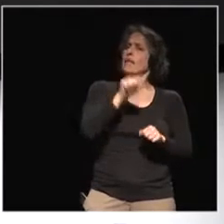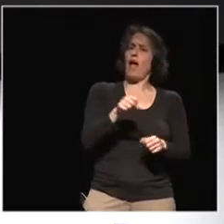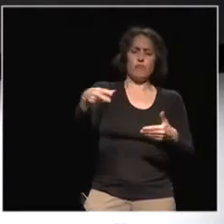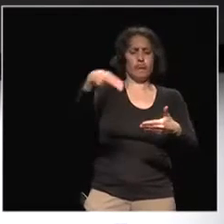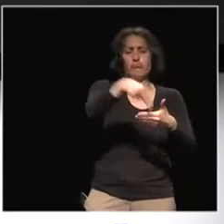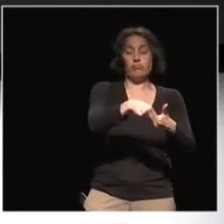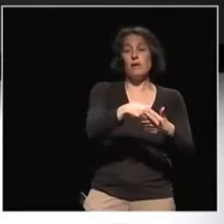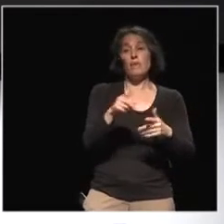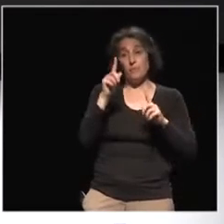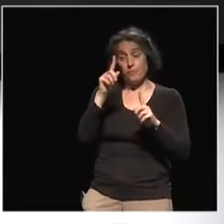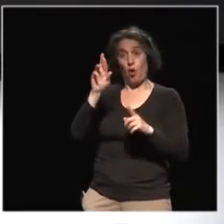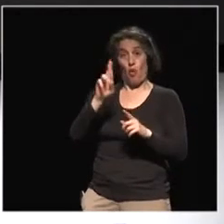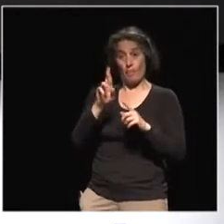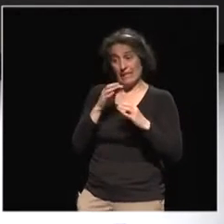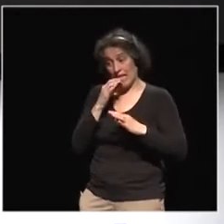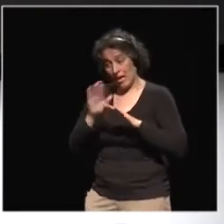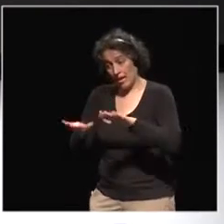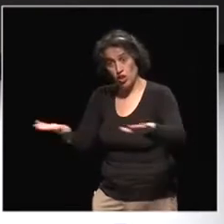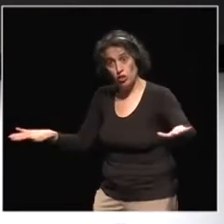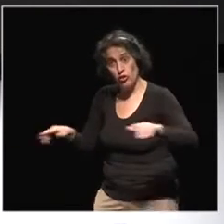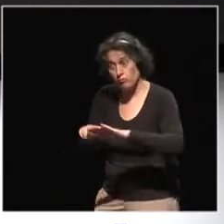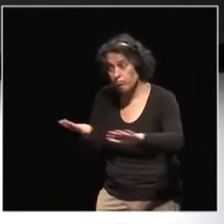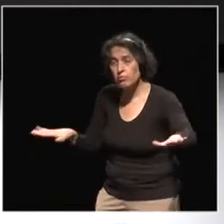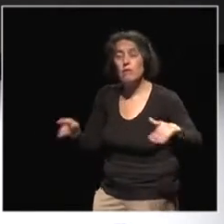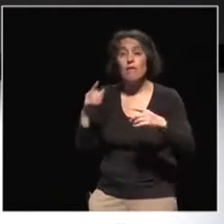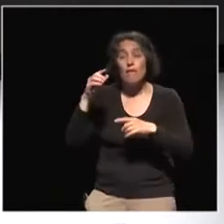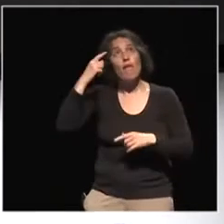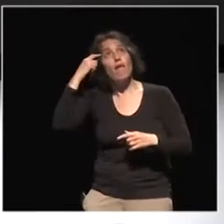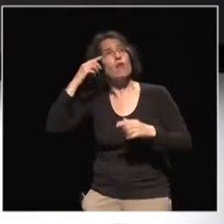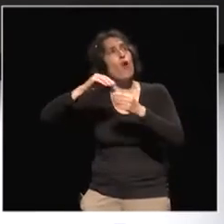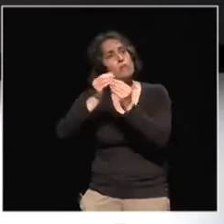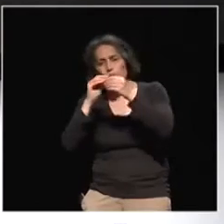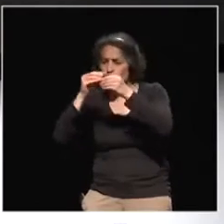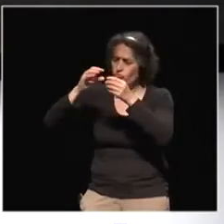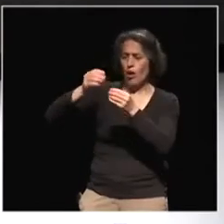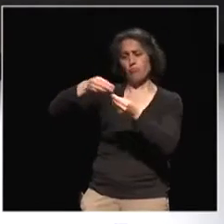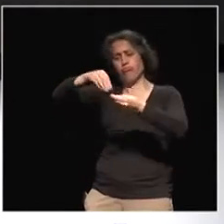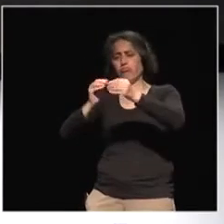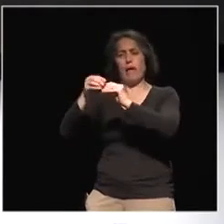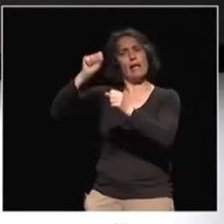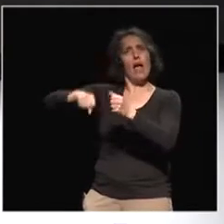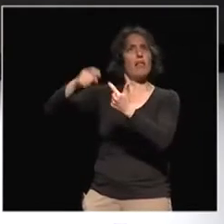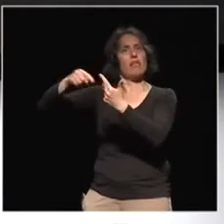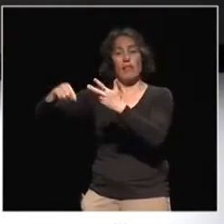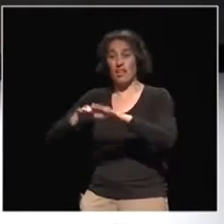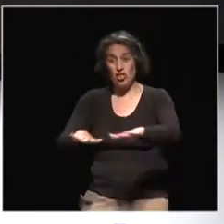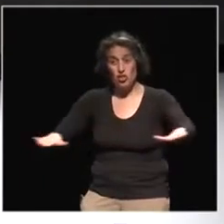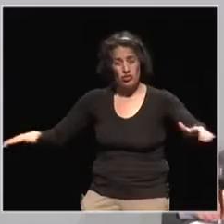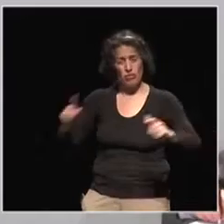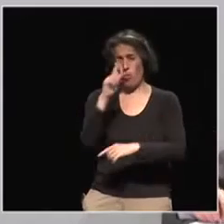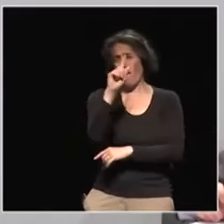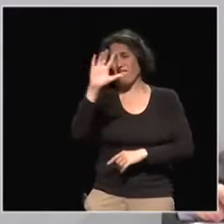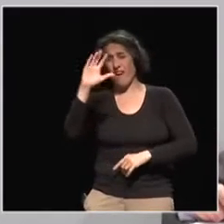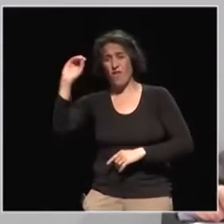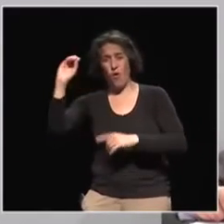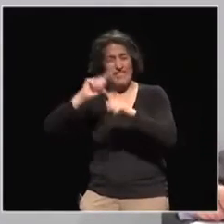curiosity, you know, to keep the curiosity alive or to, as you said, wake up people. I'm a bit scared